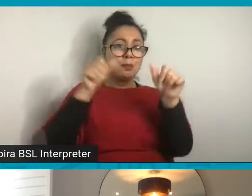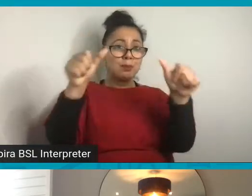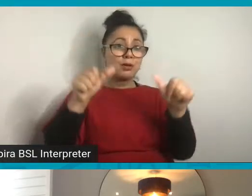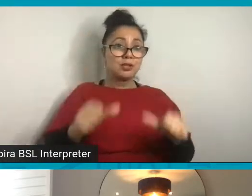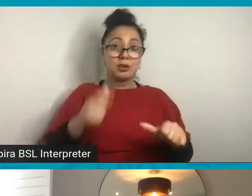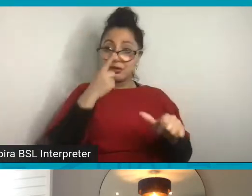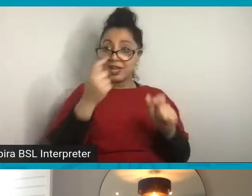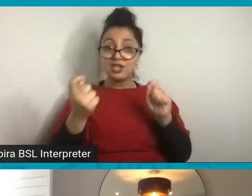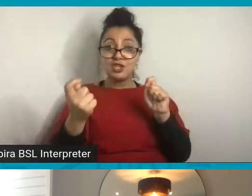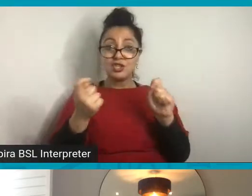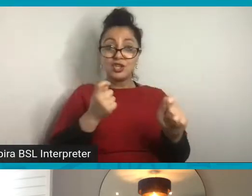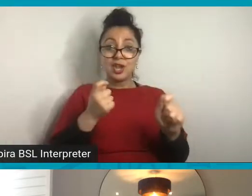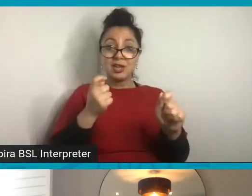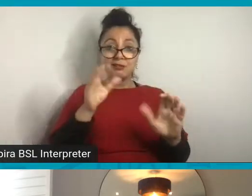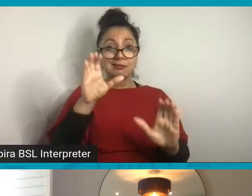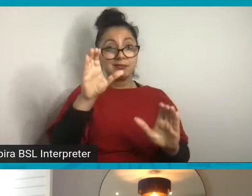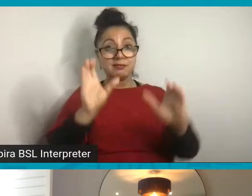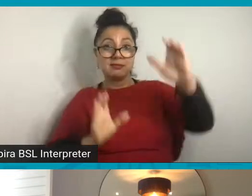can change the direction.